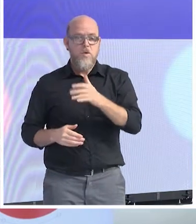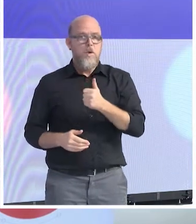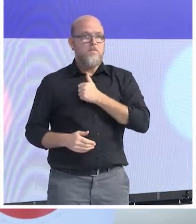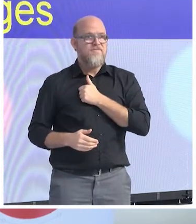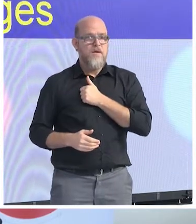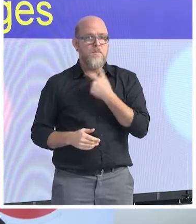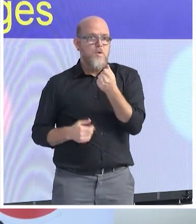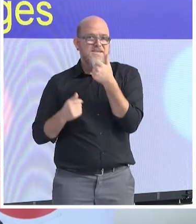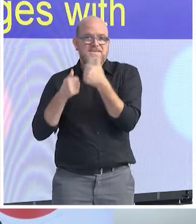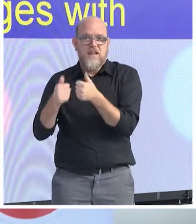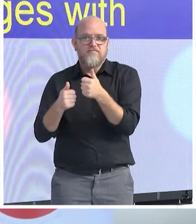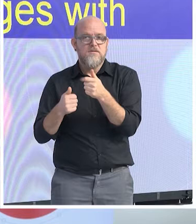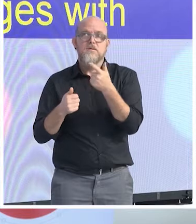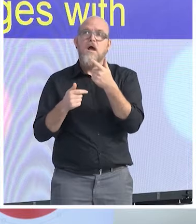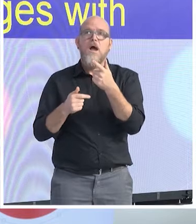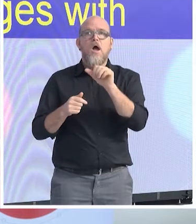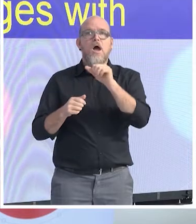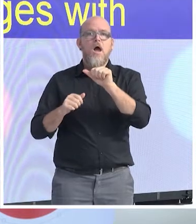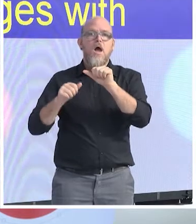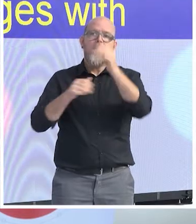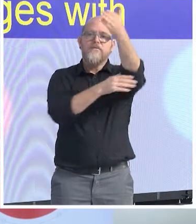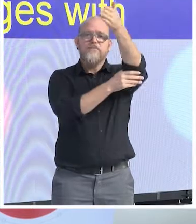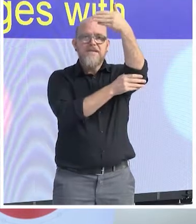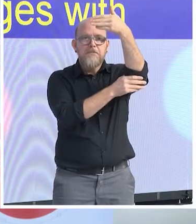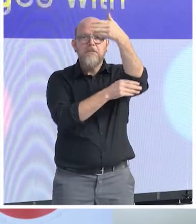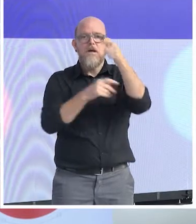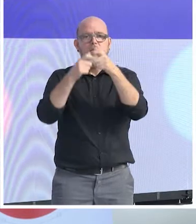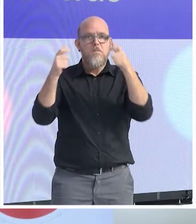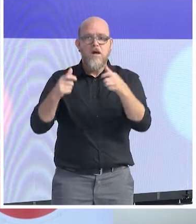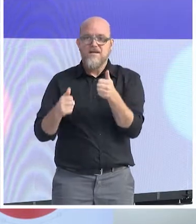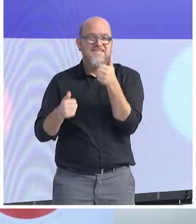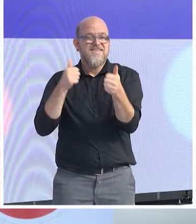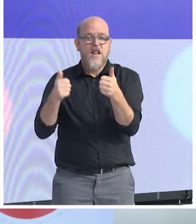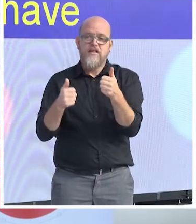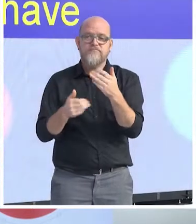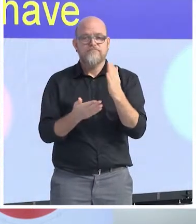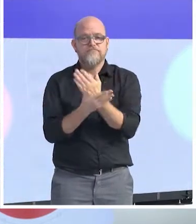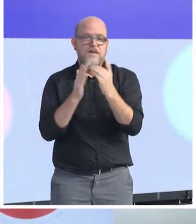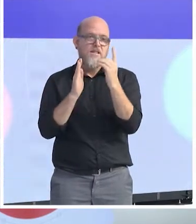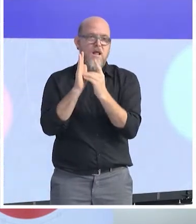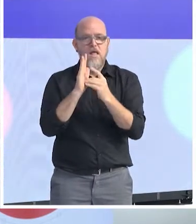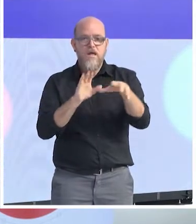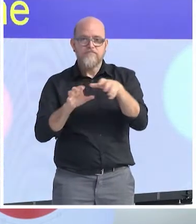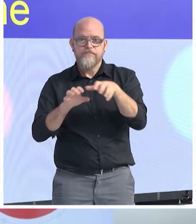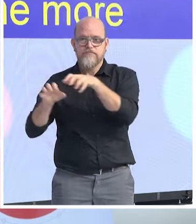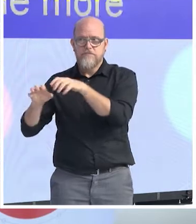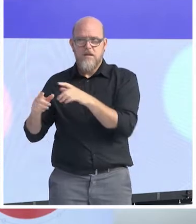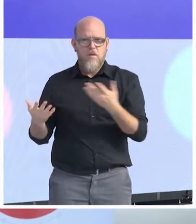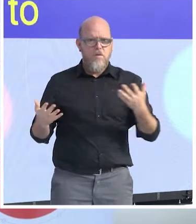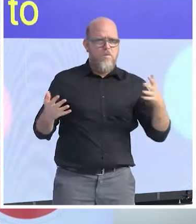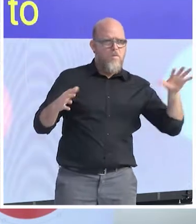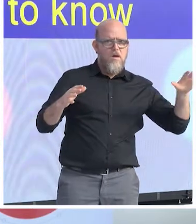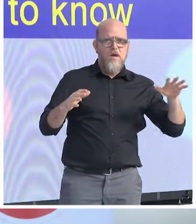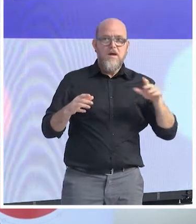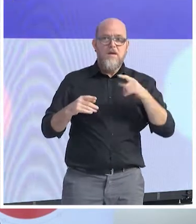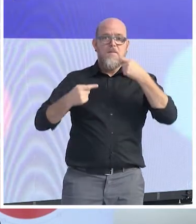was that the more they try to have a social control and the more basically the governments try to know what people have in their mind, the